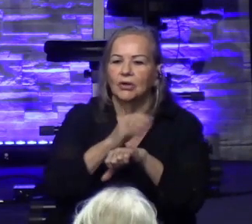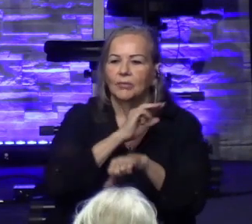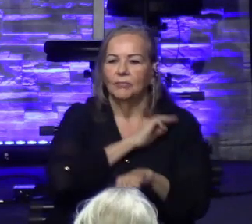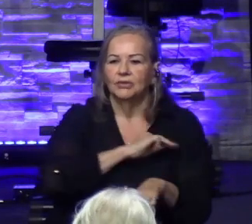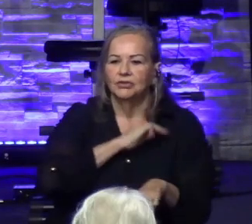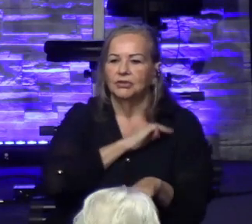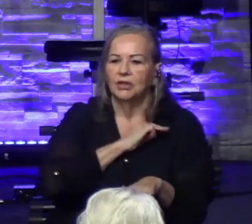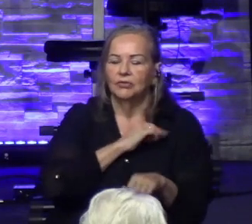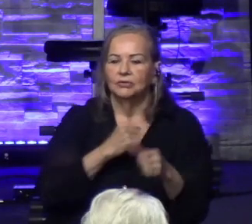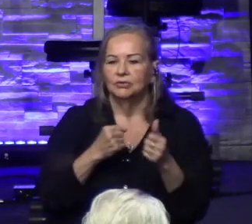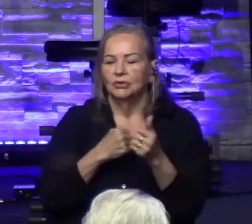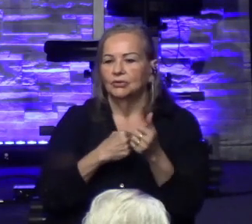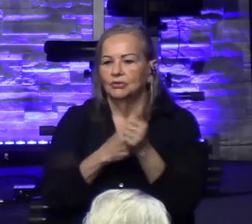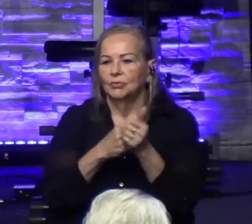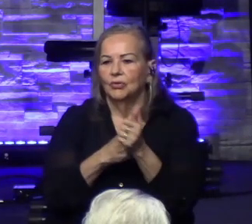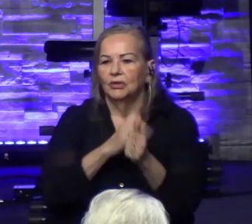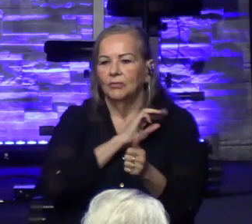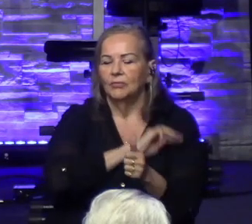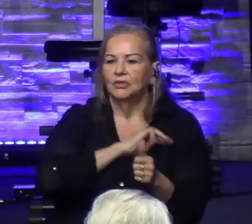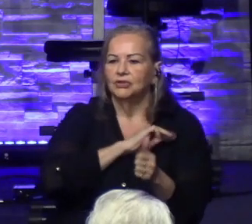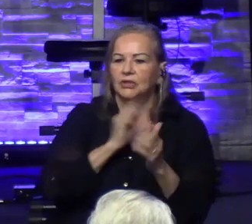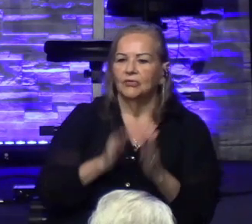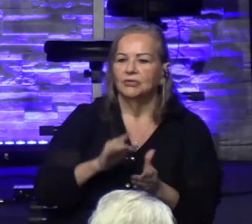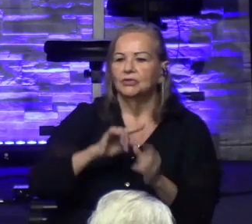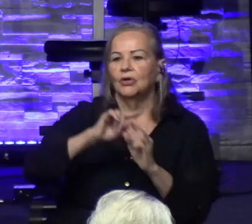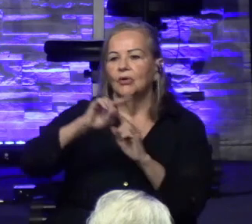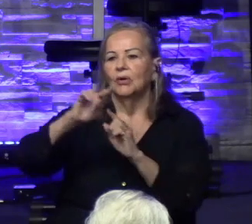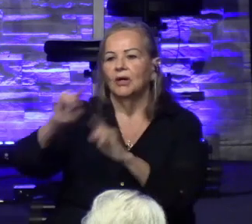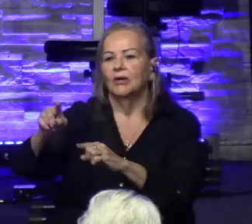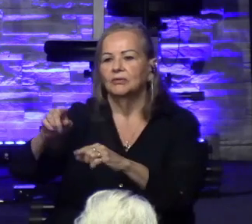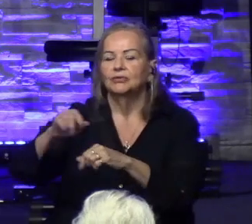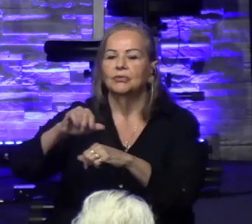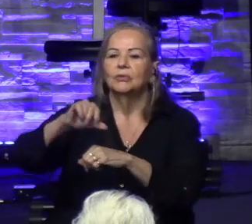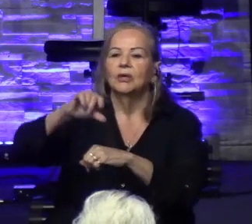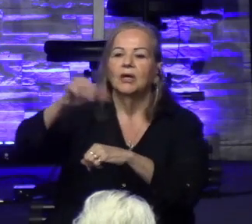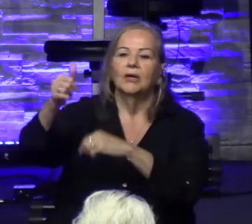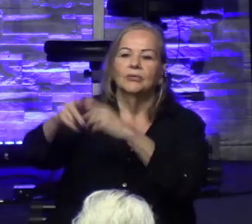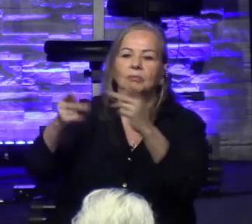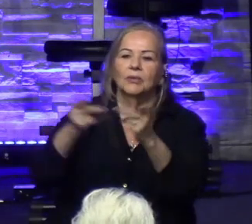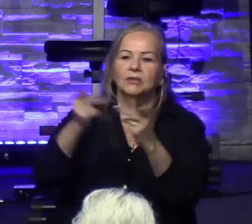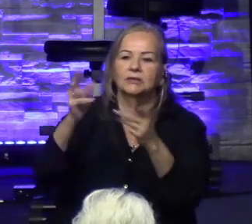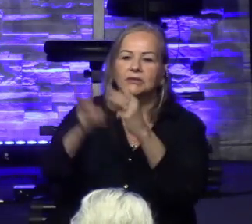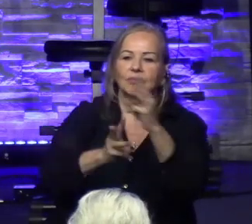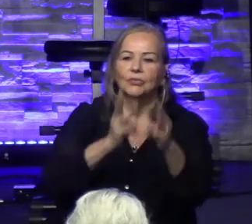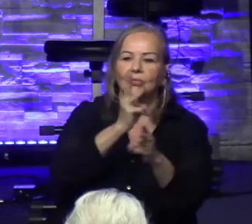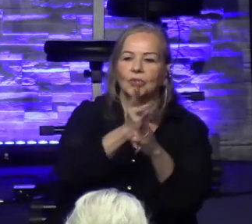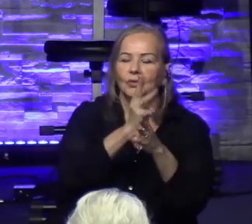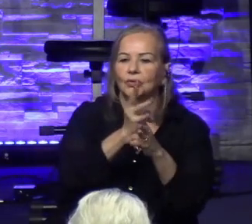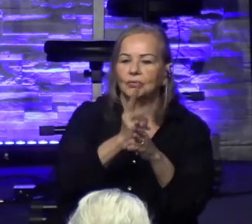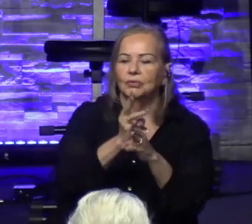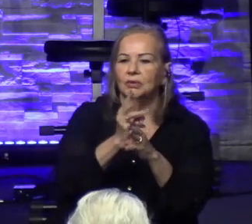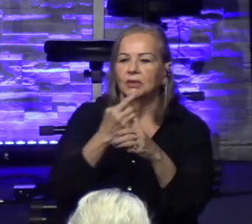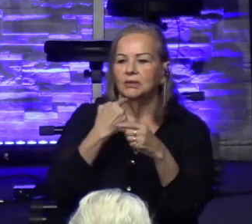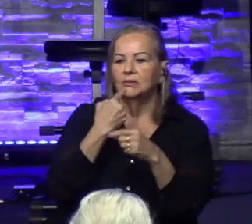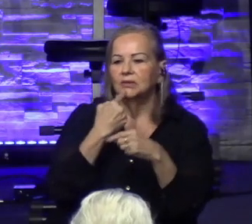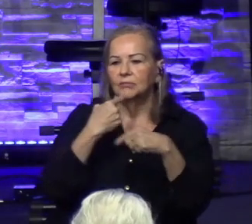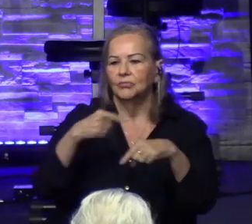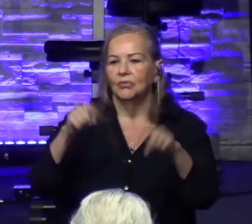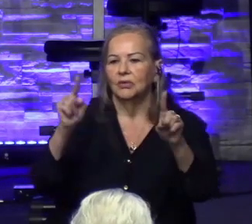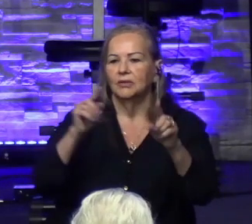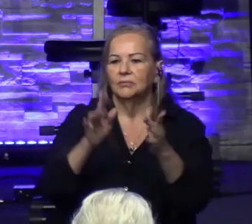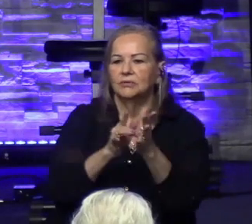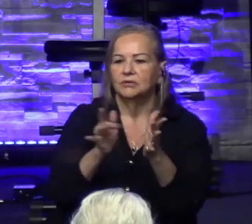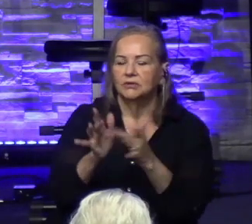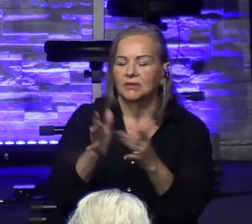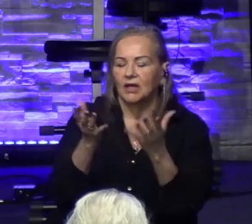missionaries that go out to reach the world. Our church is able to support 40 missionaries as they go out and do their thing. And so I